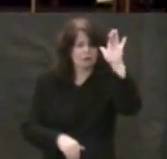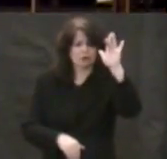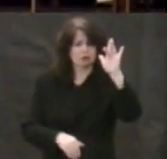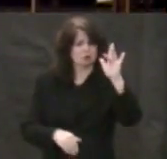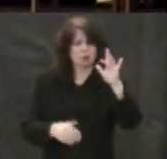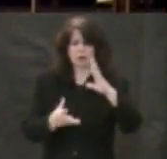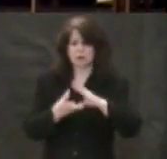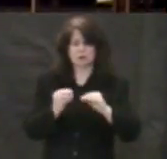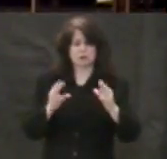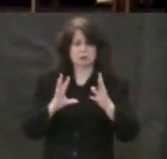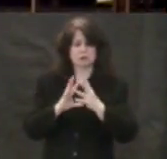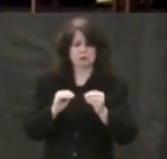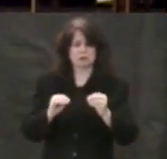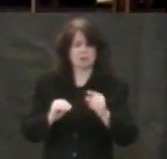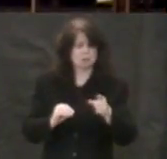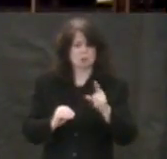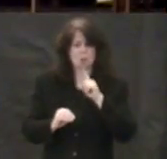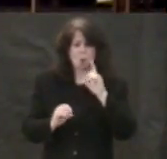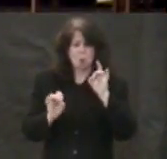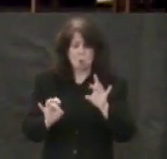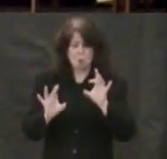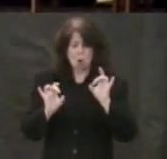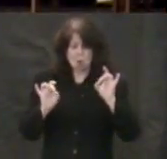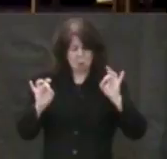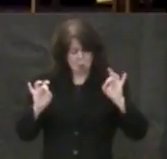This is preposterous.